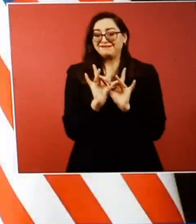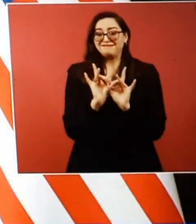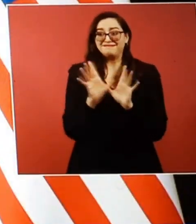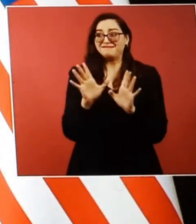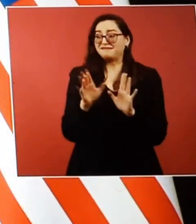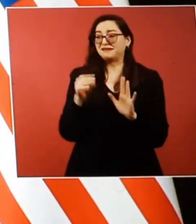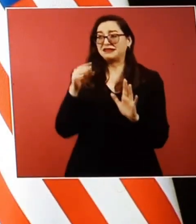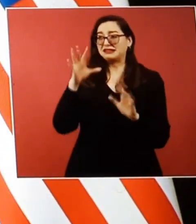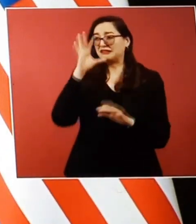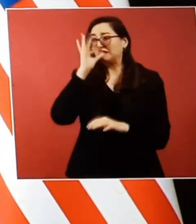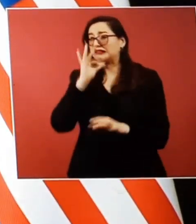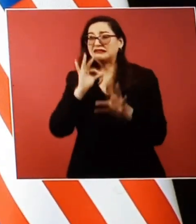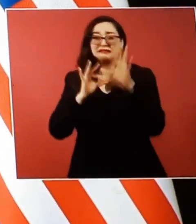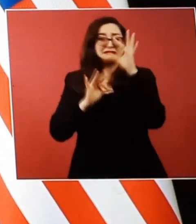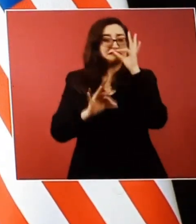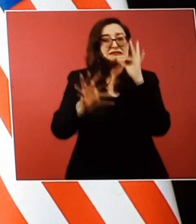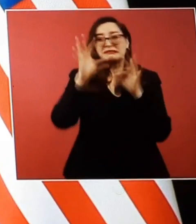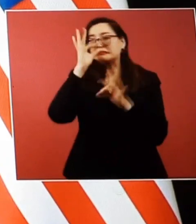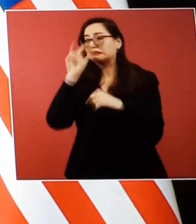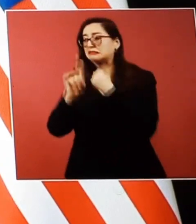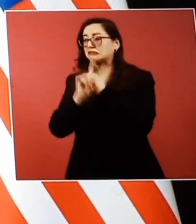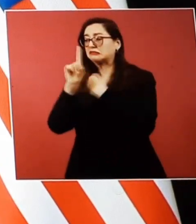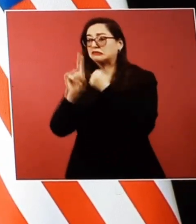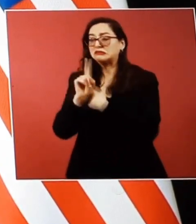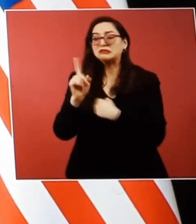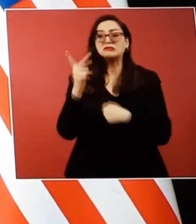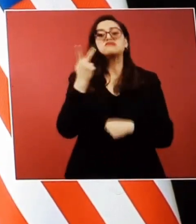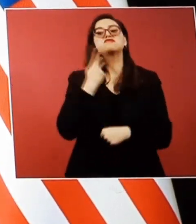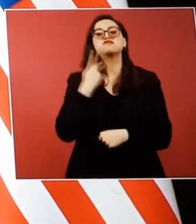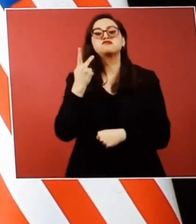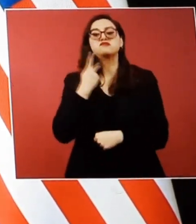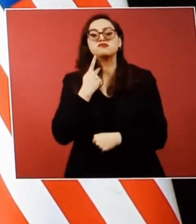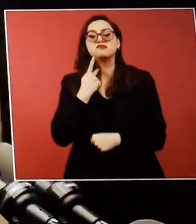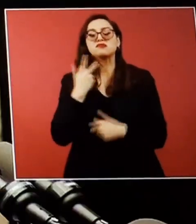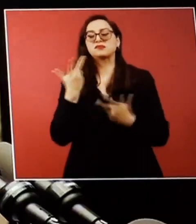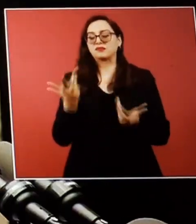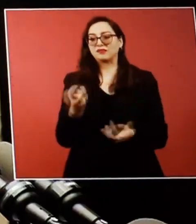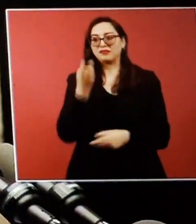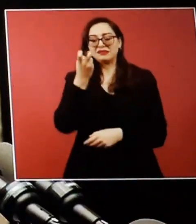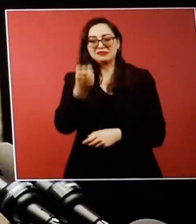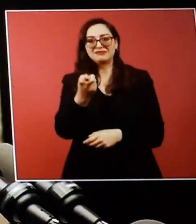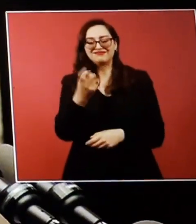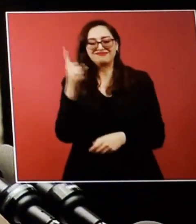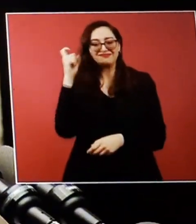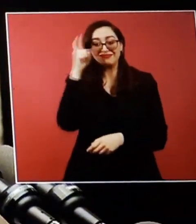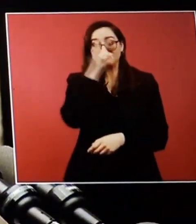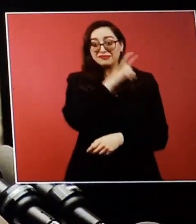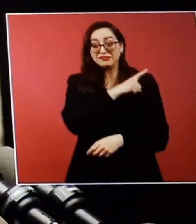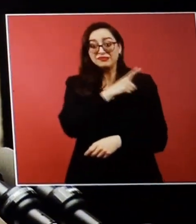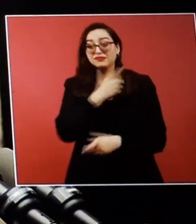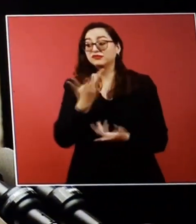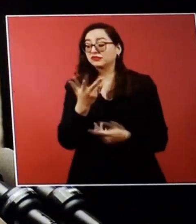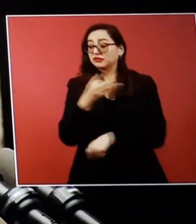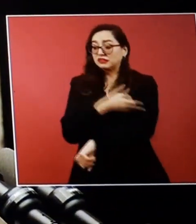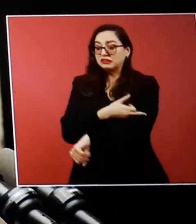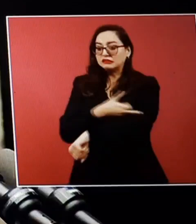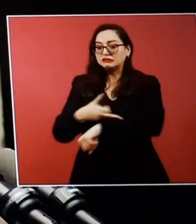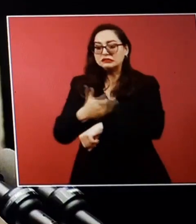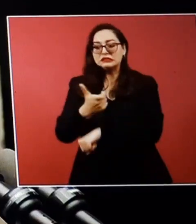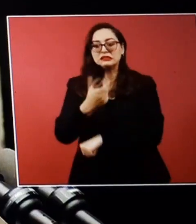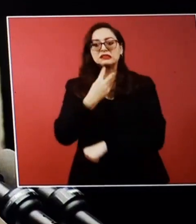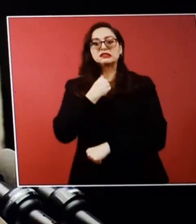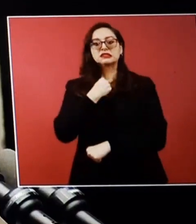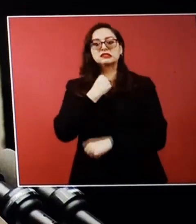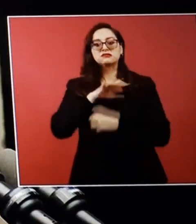cost of living putting stress on families at home. It's important that we come together as leaders and as